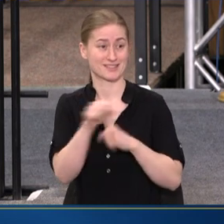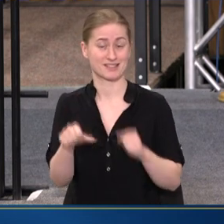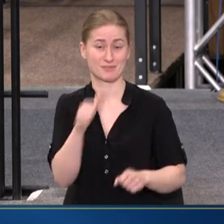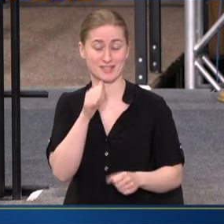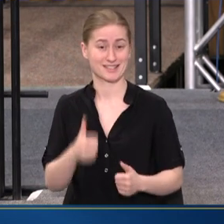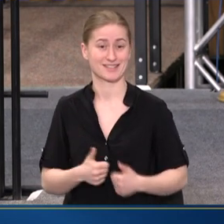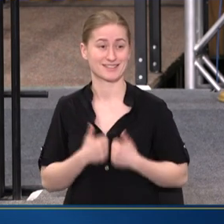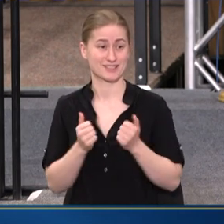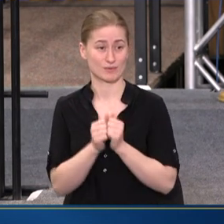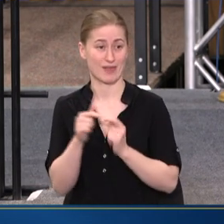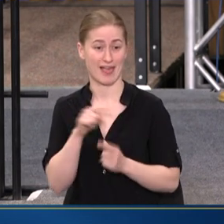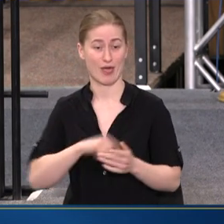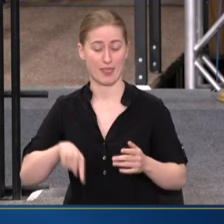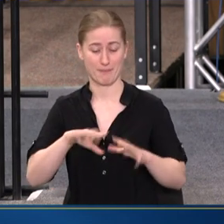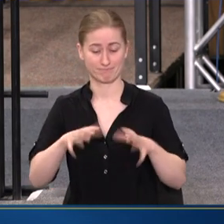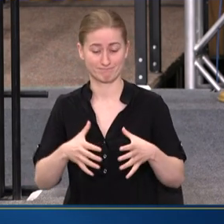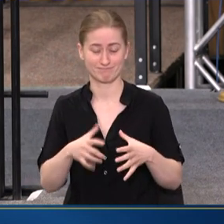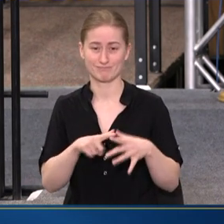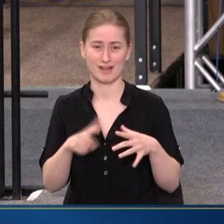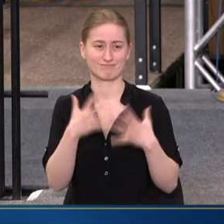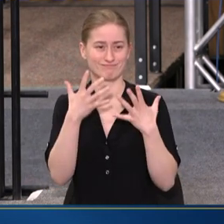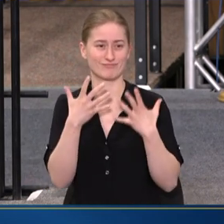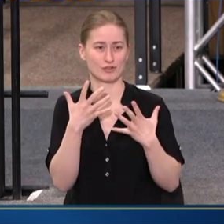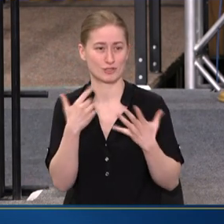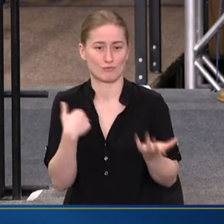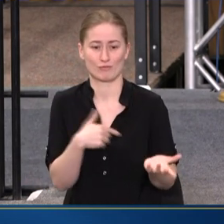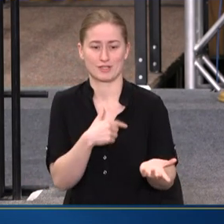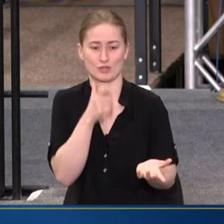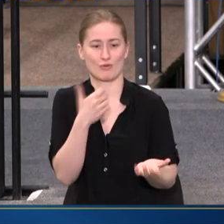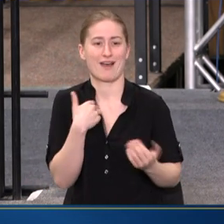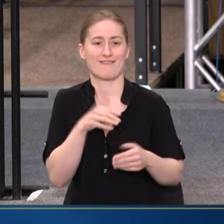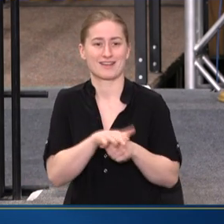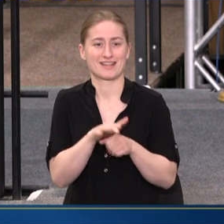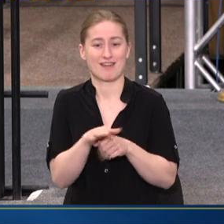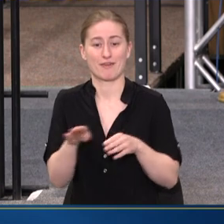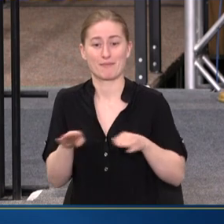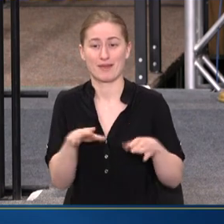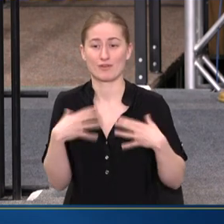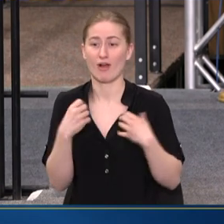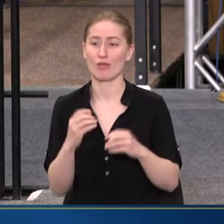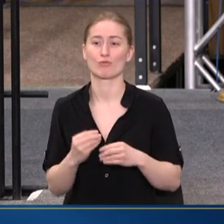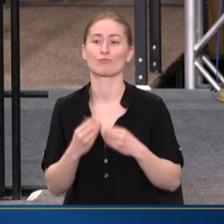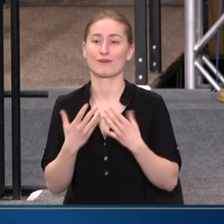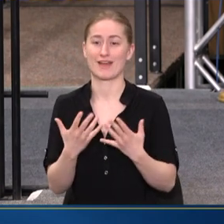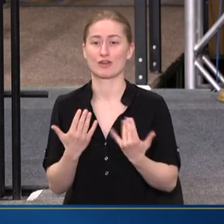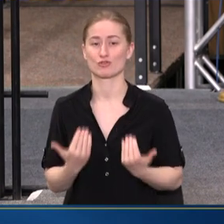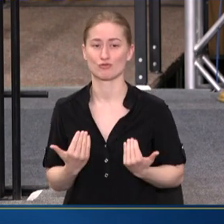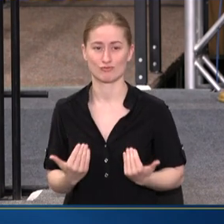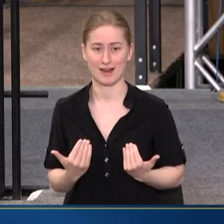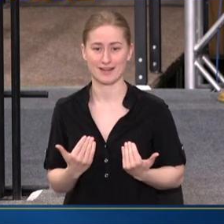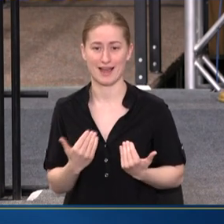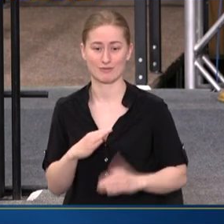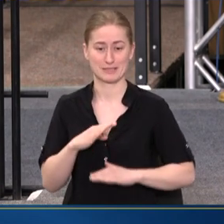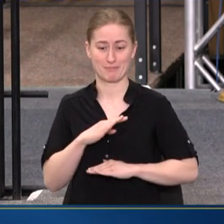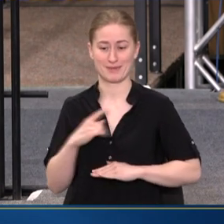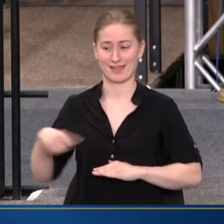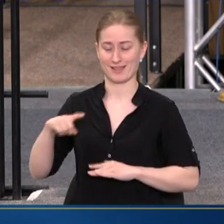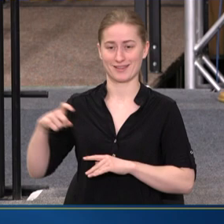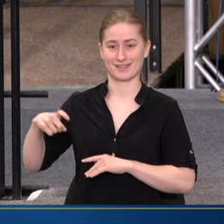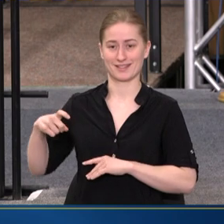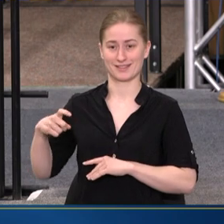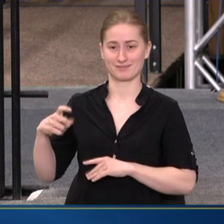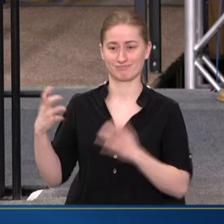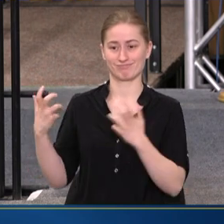WITHOUT THEM, BUT UNFORTUNATELY, WE SIMPLY DON'T HAVE ENOUGH BEHAVIORAL HEALTH PROVIDERS RIGHT NOW TO MEET THE NEEDS.